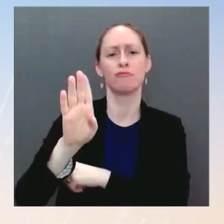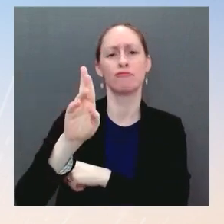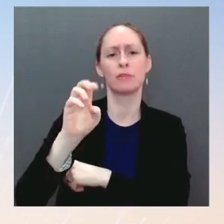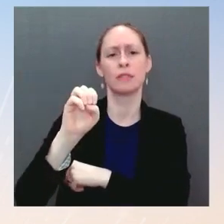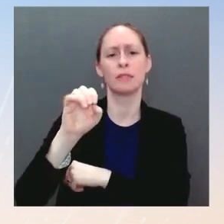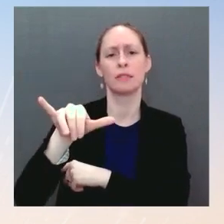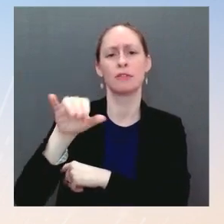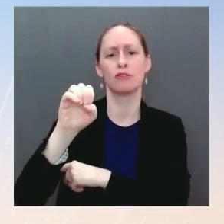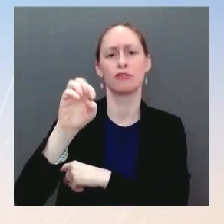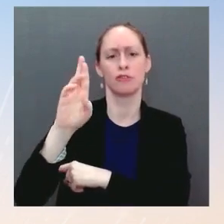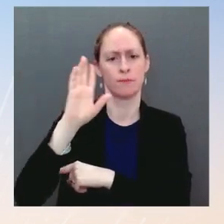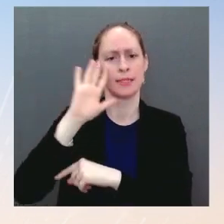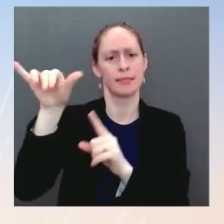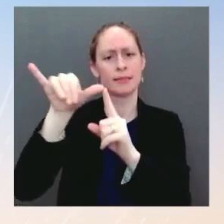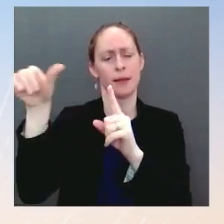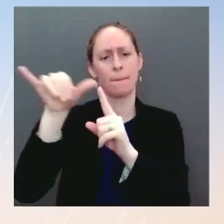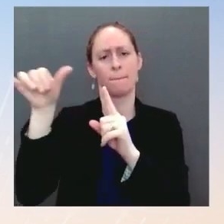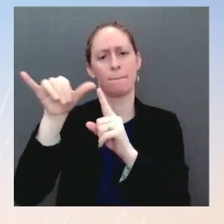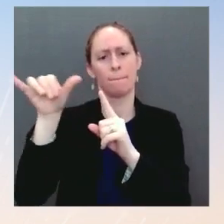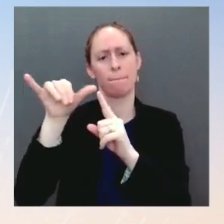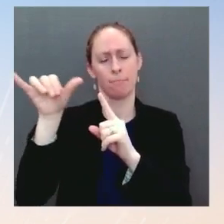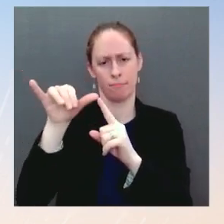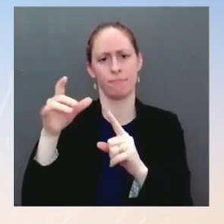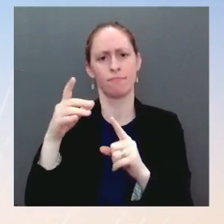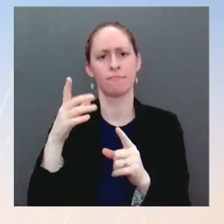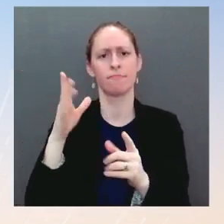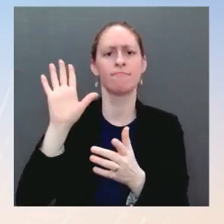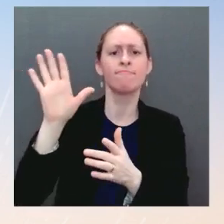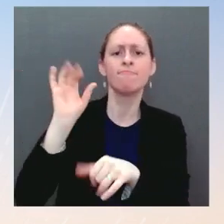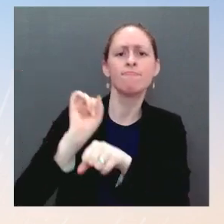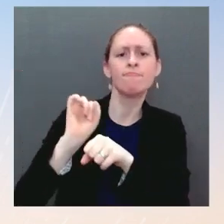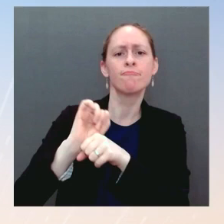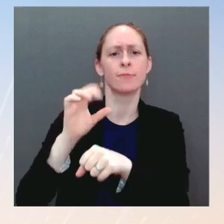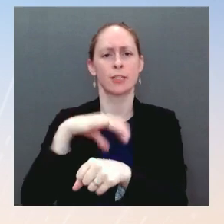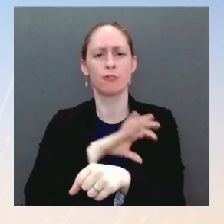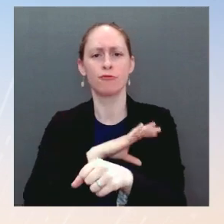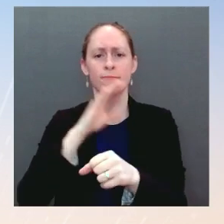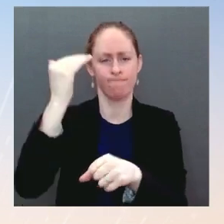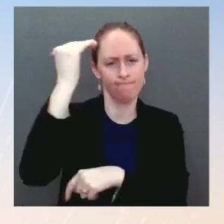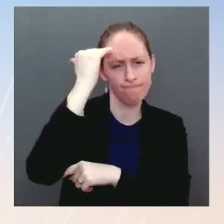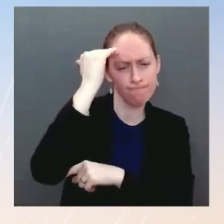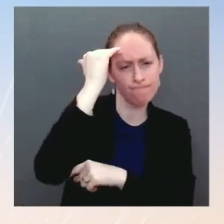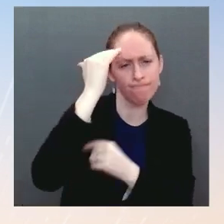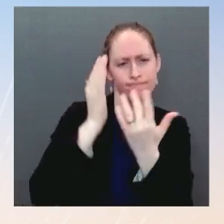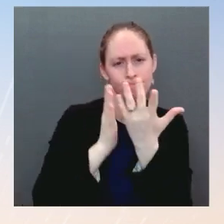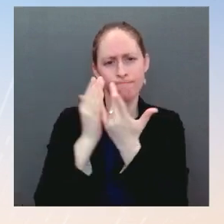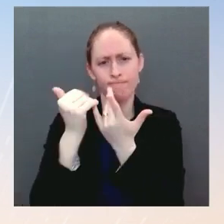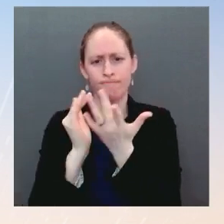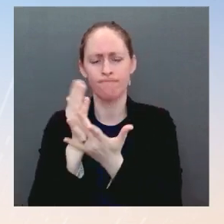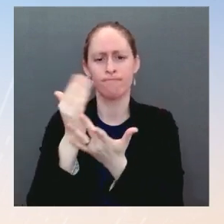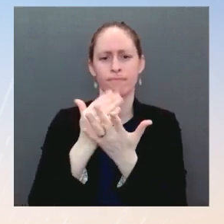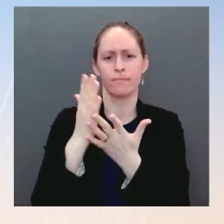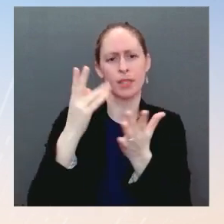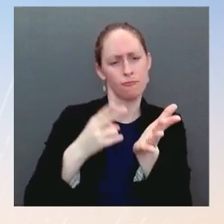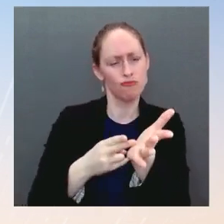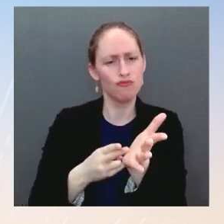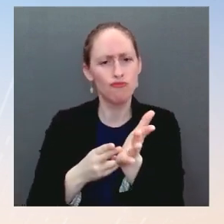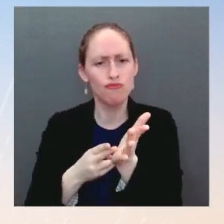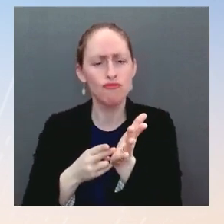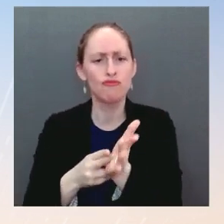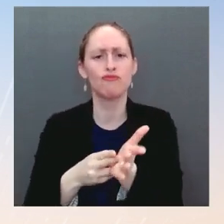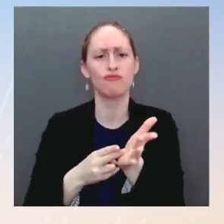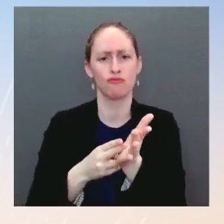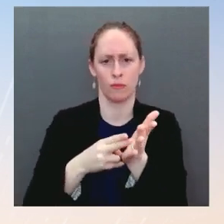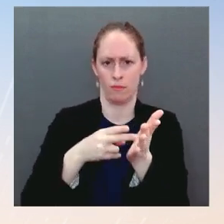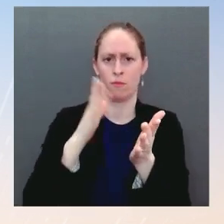process. But that is the next step in the process. And, of course, beyond that, he will be working closely with Chair Durbin, Ranking